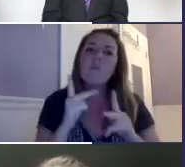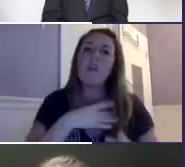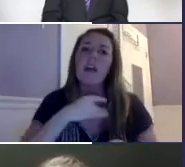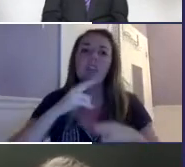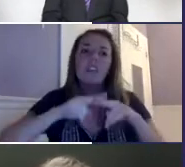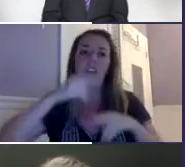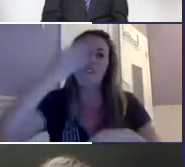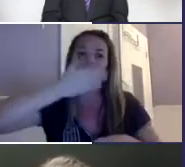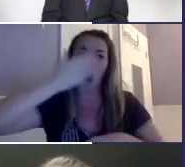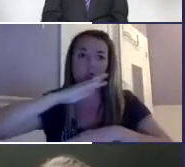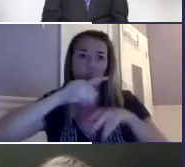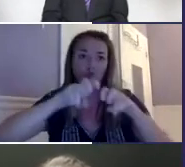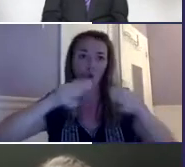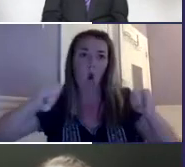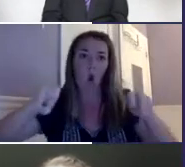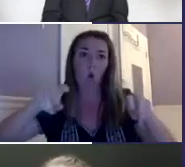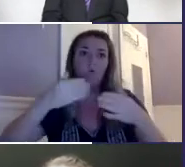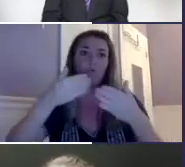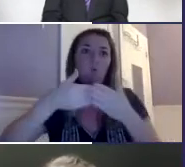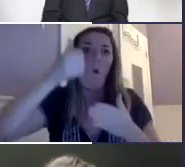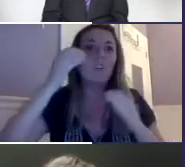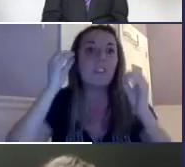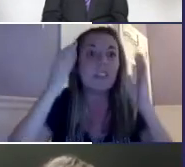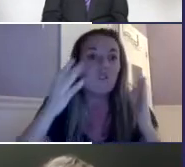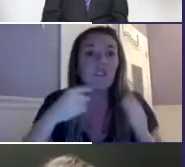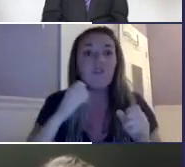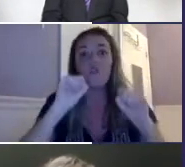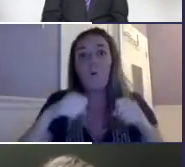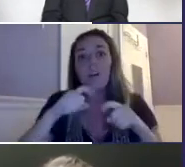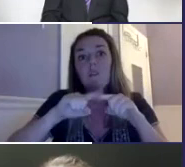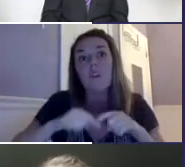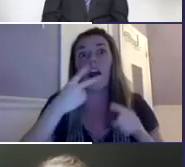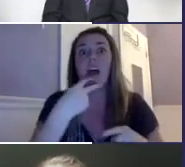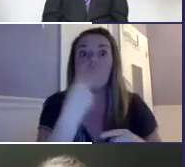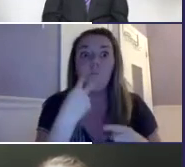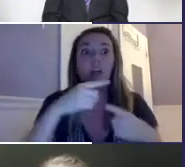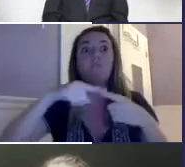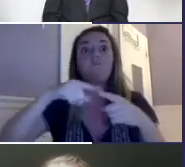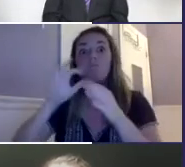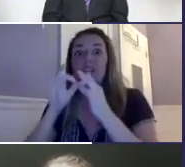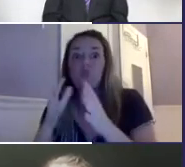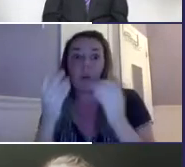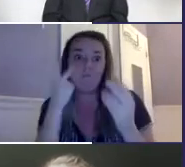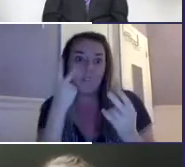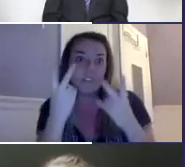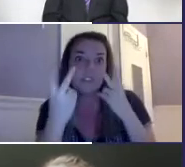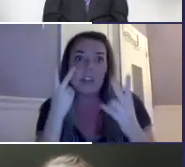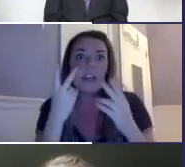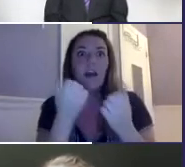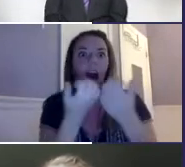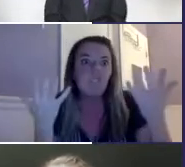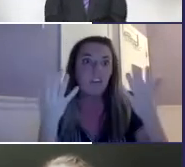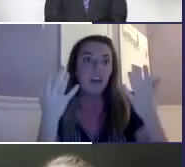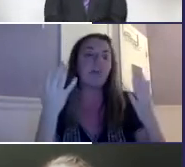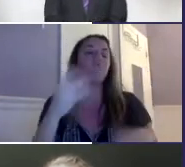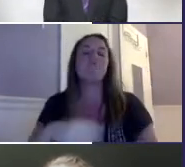Also, typically deaf people like to sit in the front row. Generally, you're closer to the teacher. That way, if you rely on lip reading or